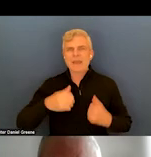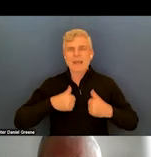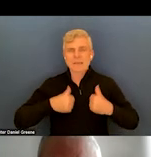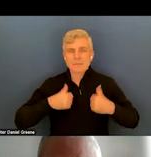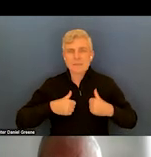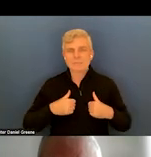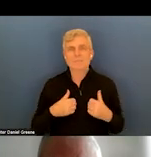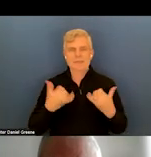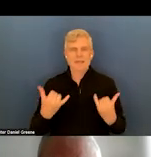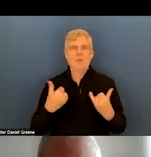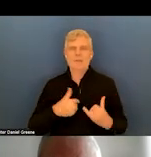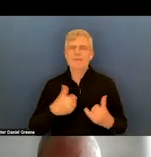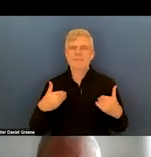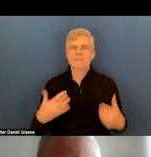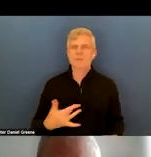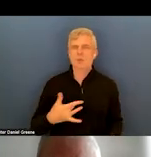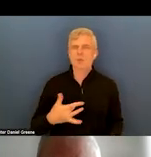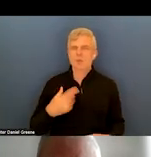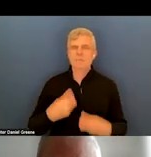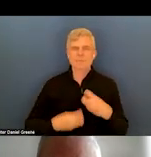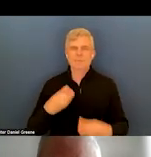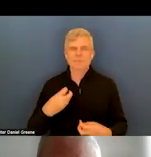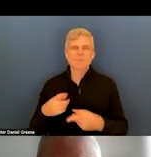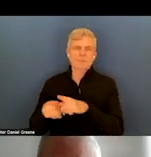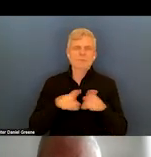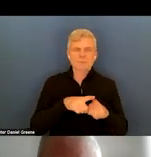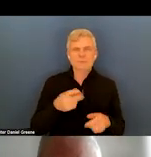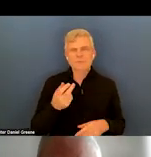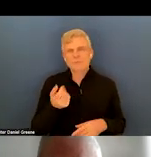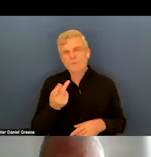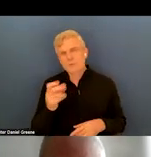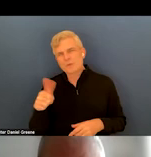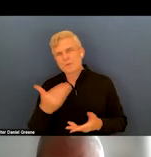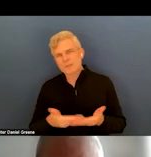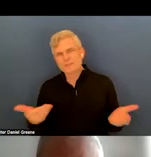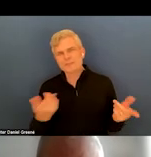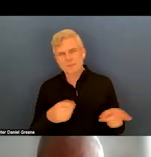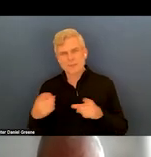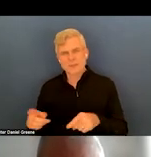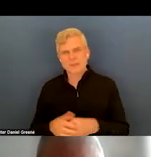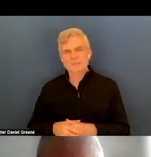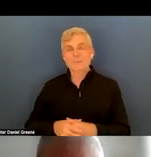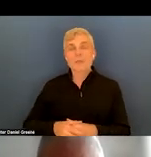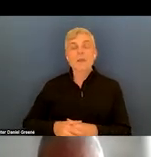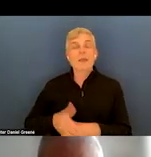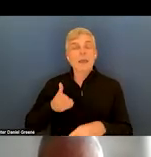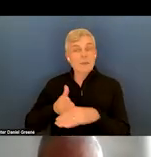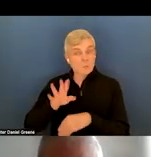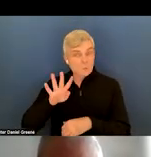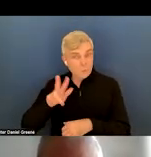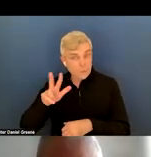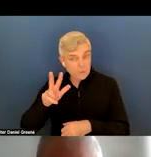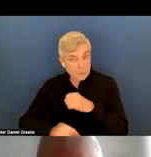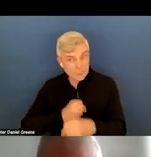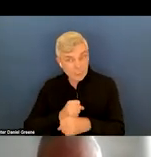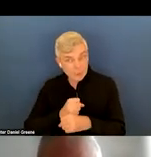also a couple of other things going on. I'm off of lithium after 43 years, so I have